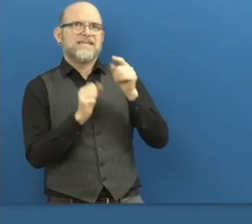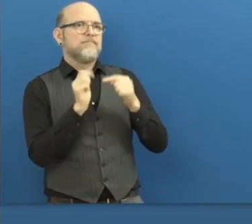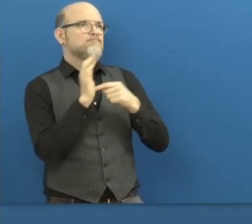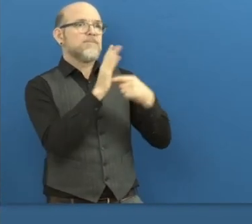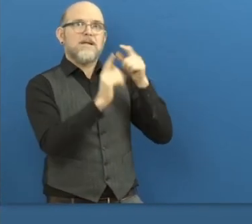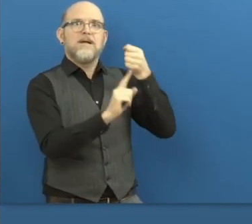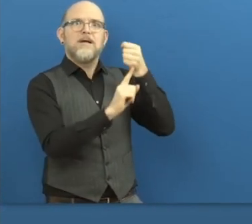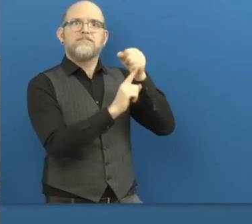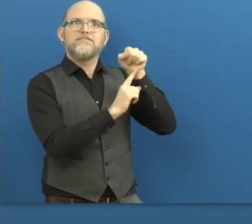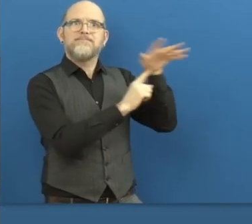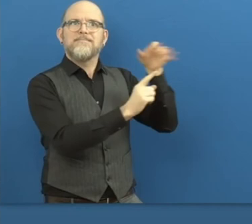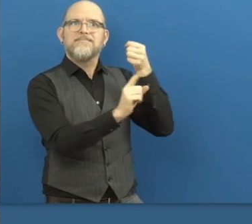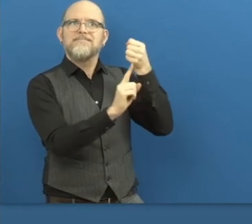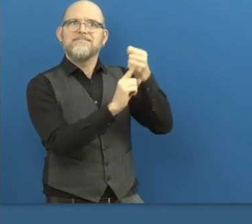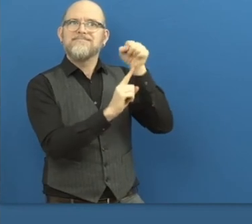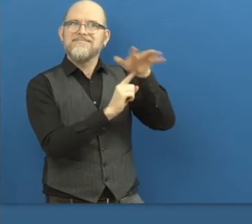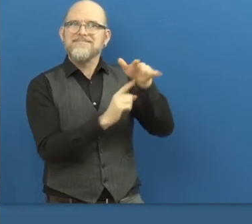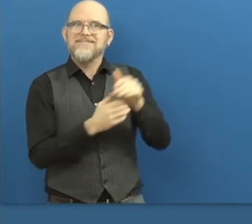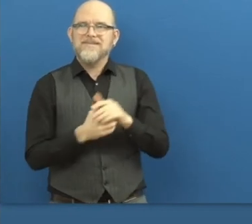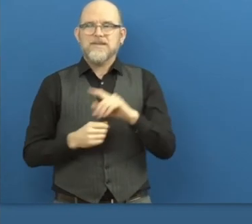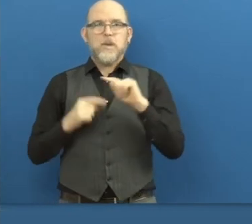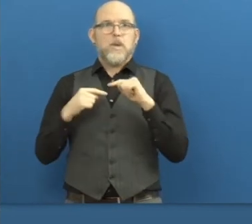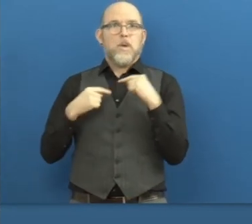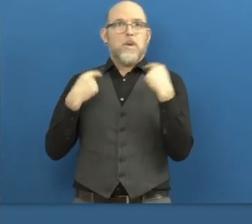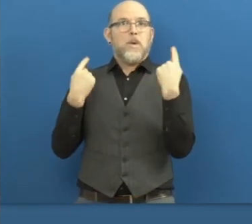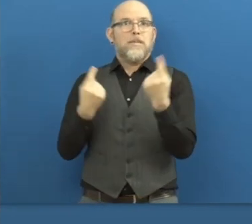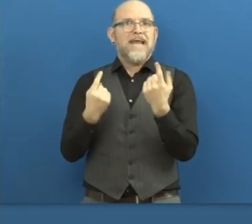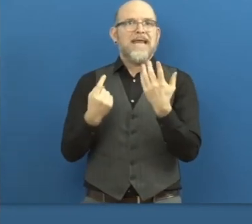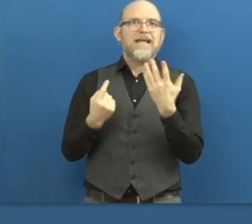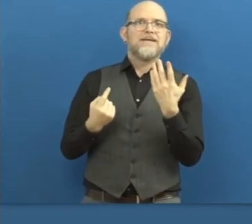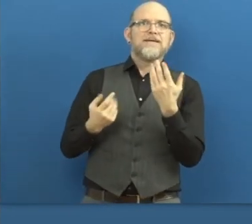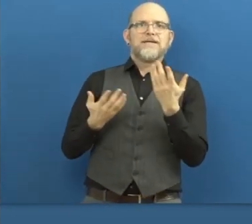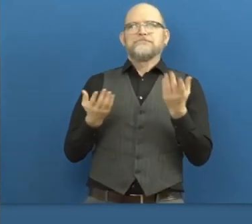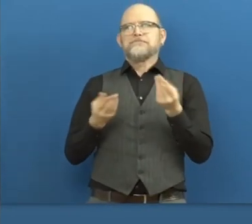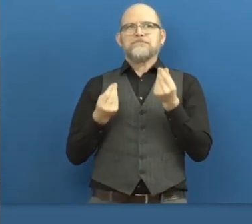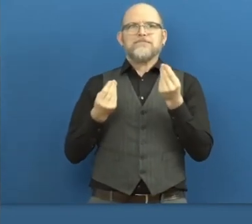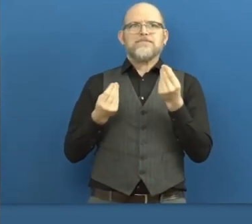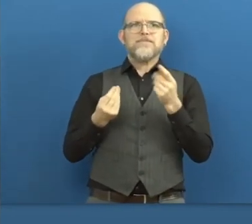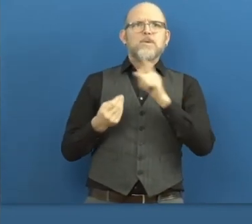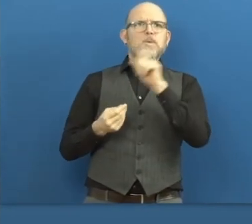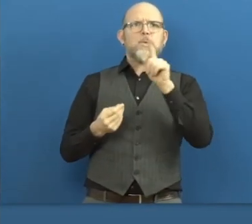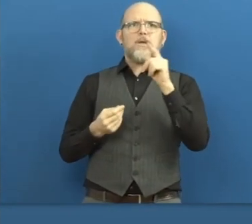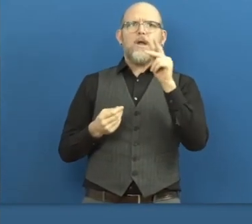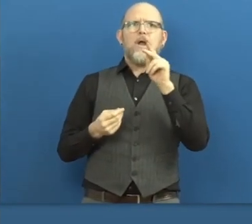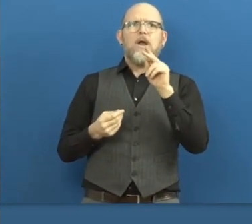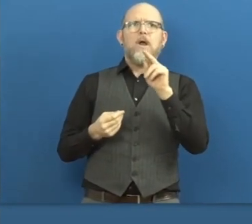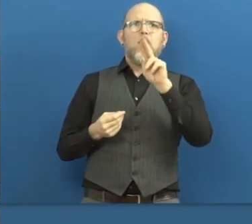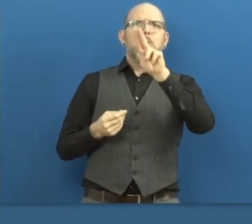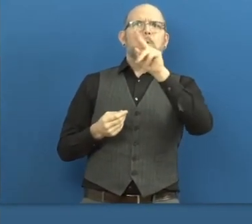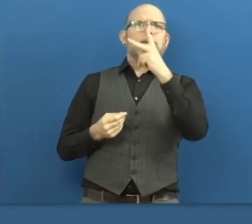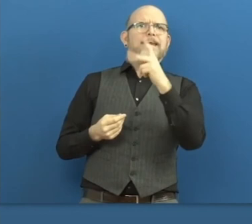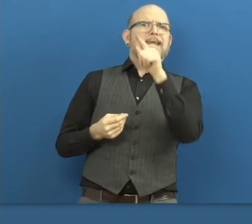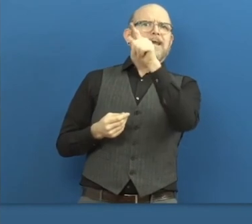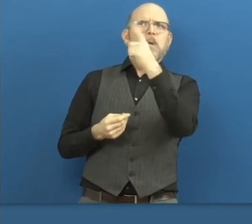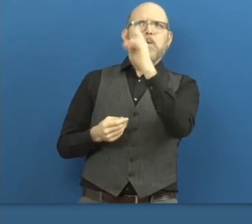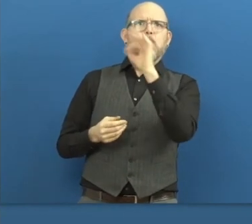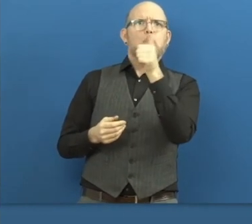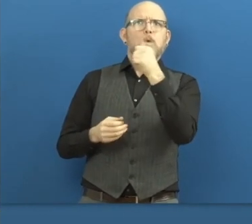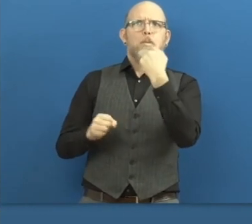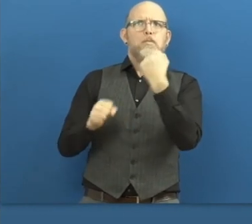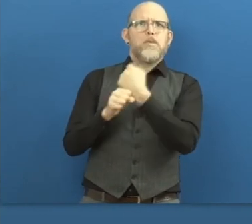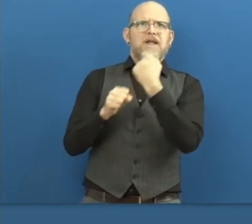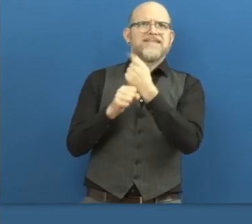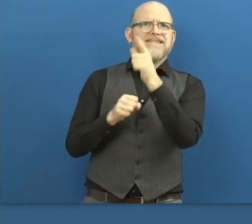good practice in the UK, for example, but if you are not able to do this or to deliver this best practice in other